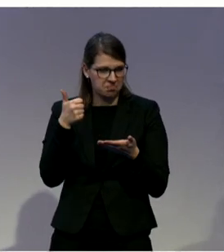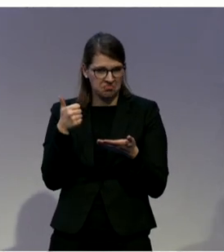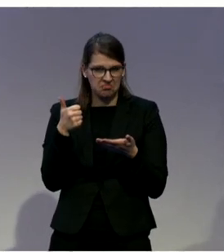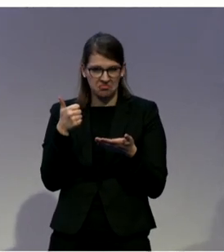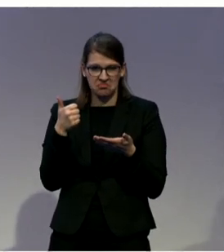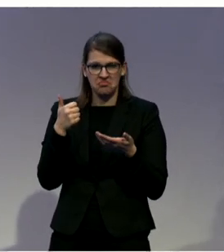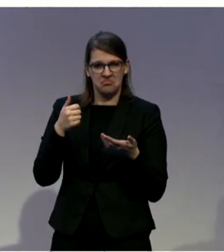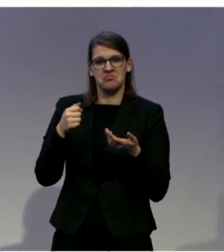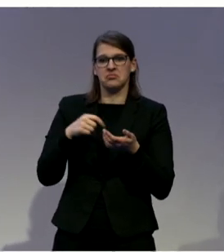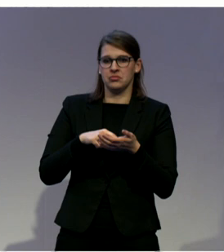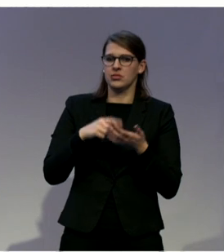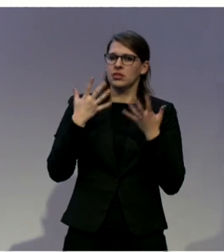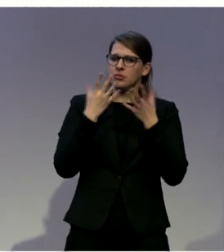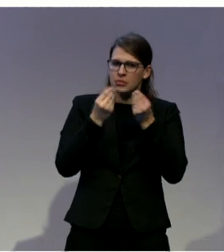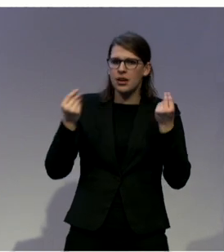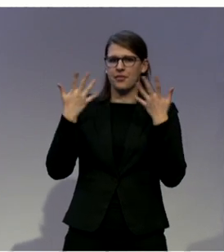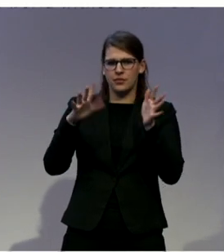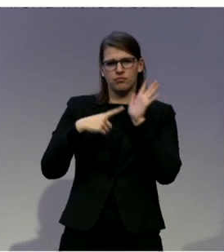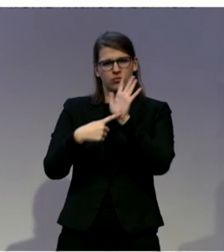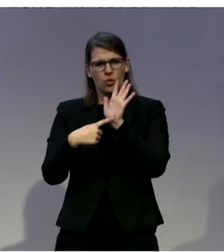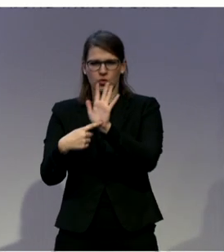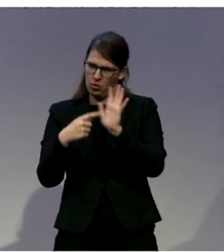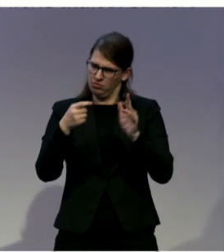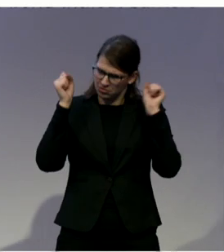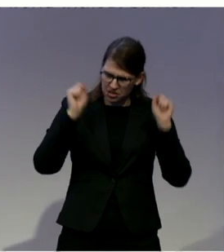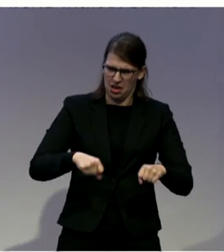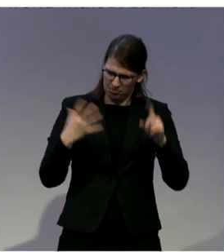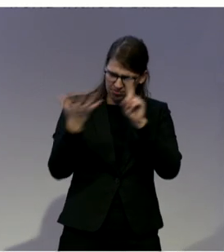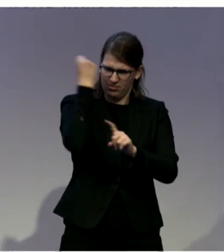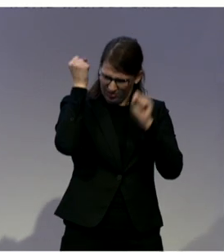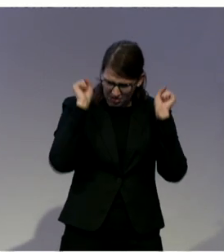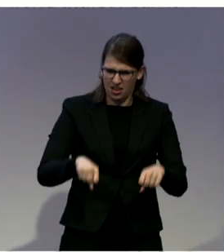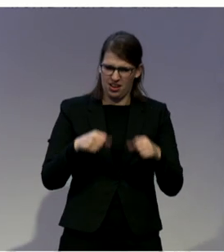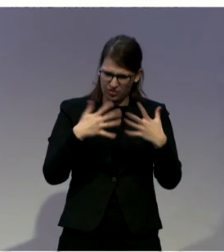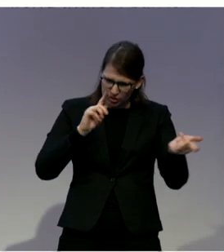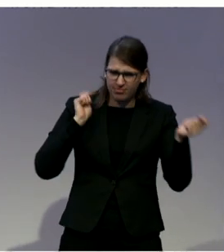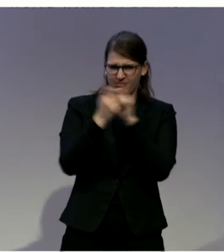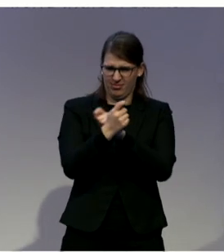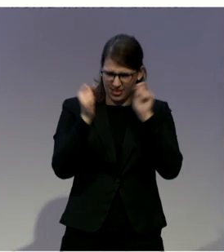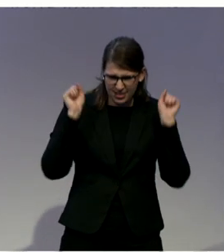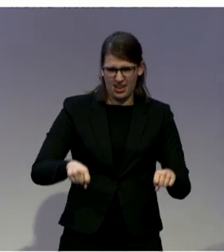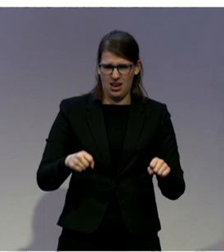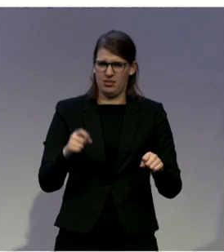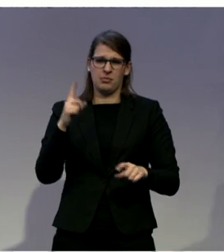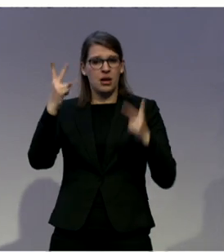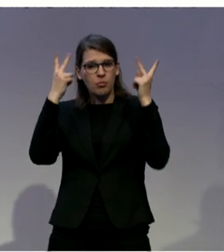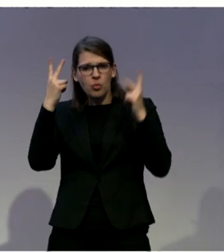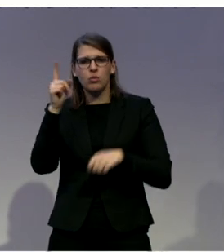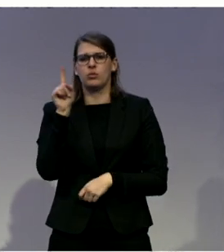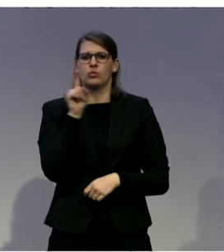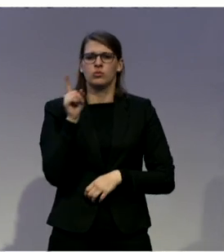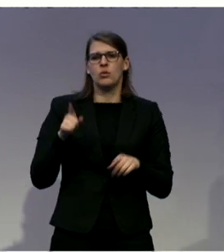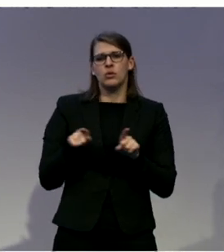degree of rigour that this could work. It could work for anyone, which was, again, that really important point that it wasn't just for the, you know,